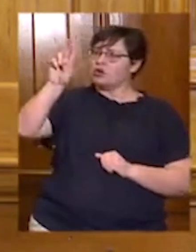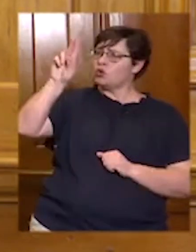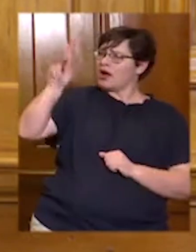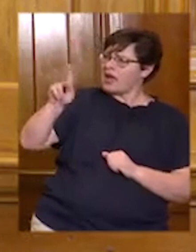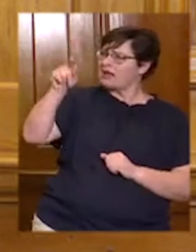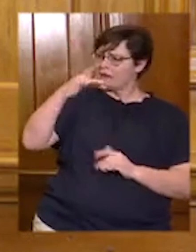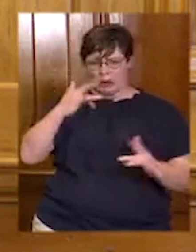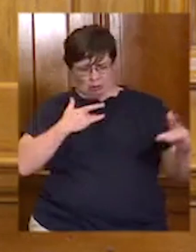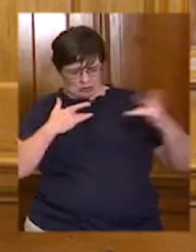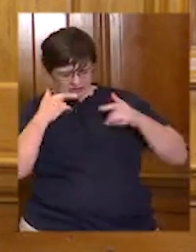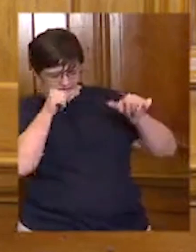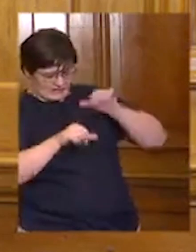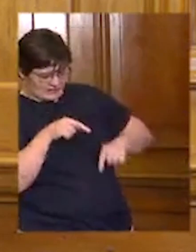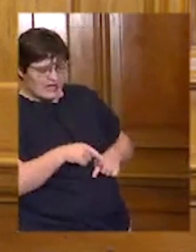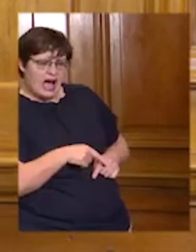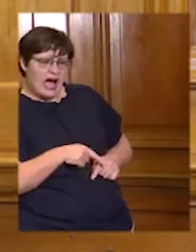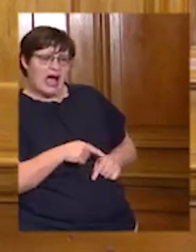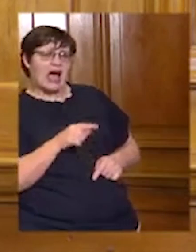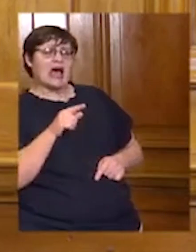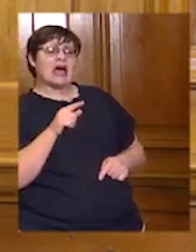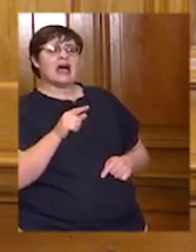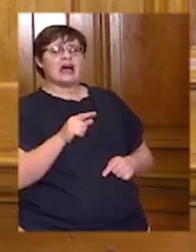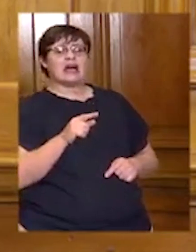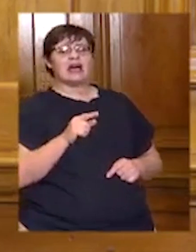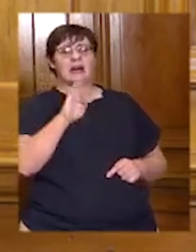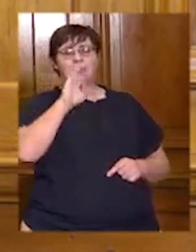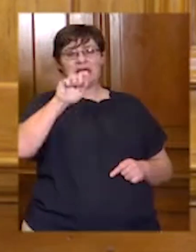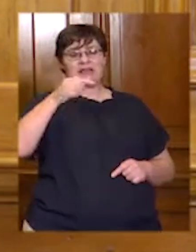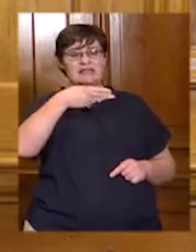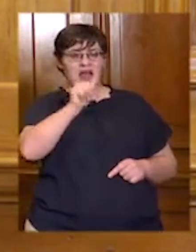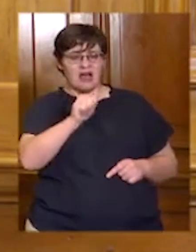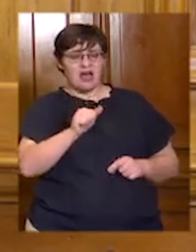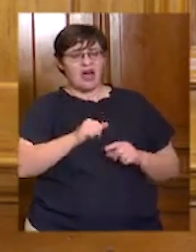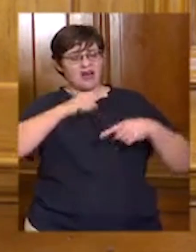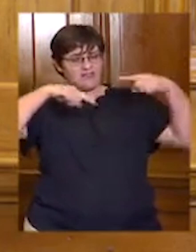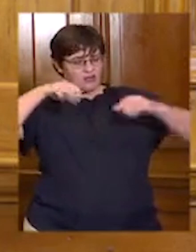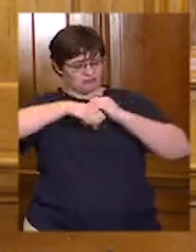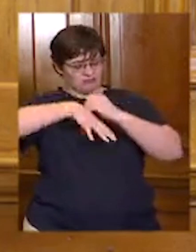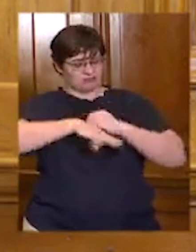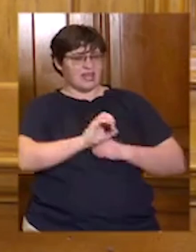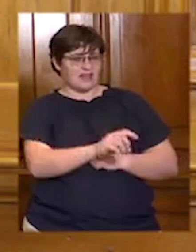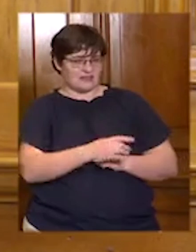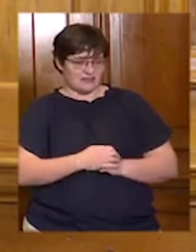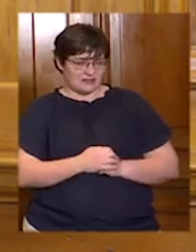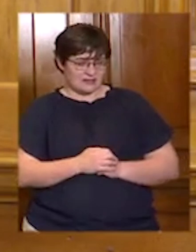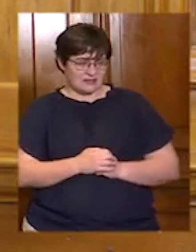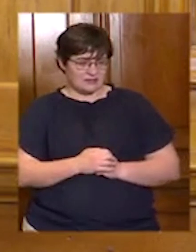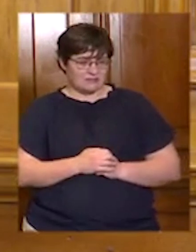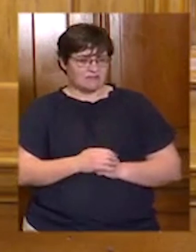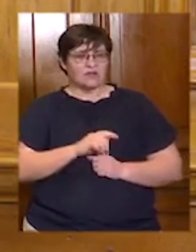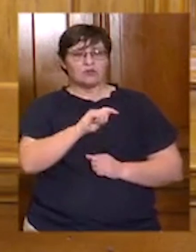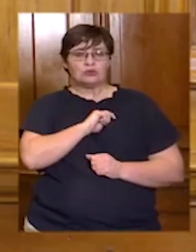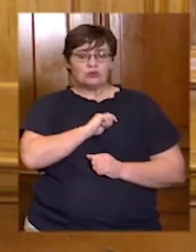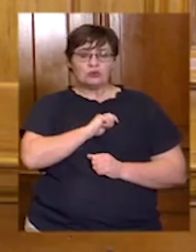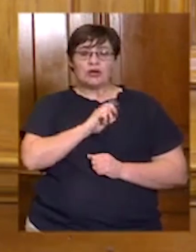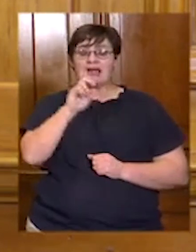concerned about the presence of the Beta variant in South Africa, the reality is that the